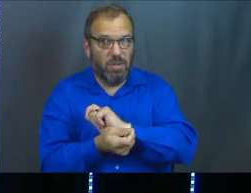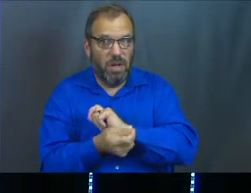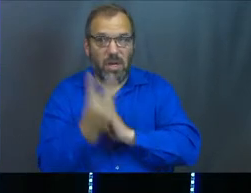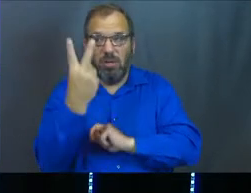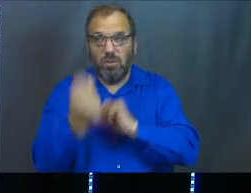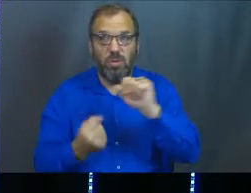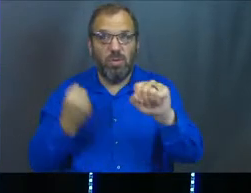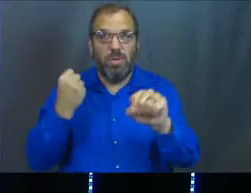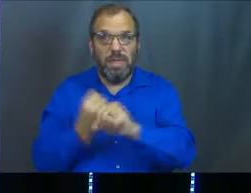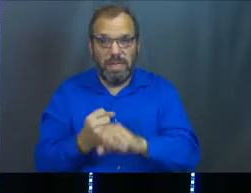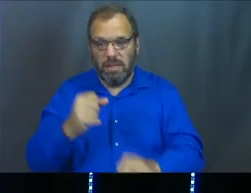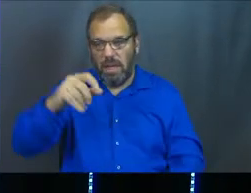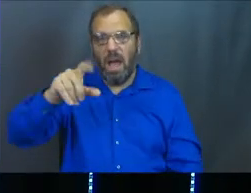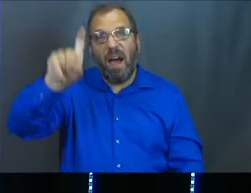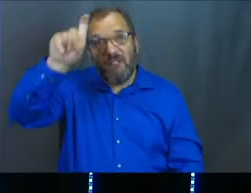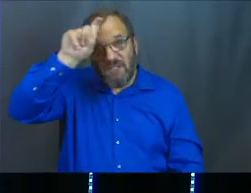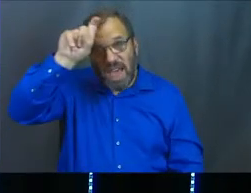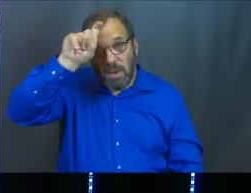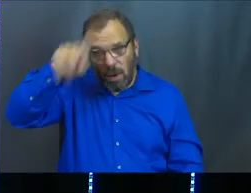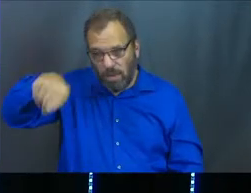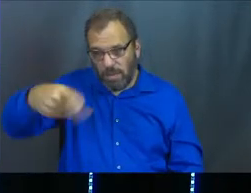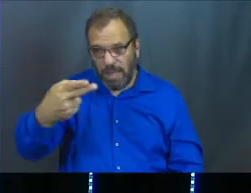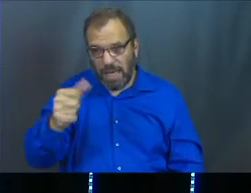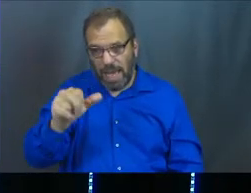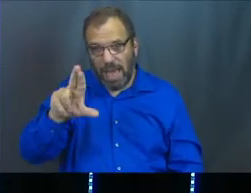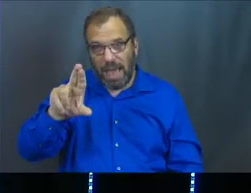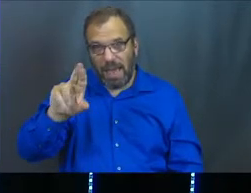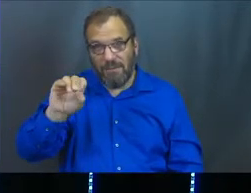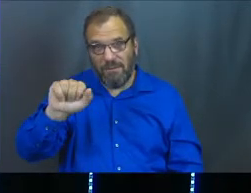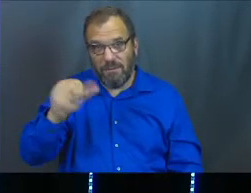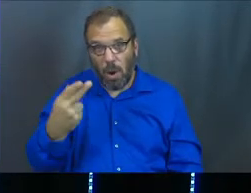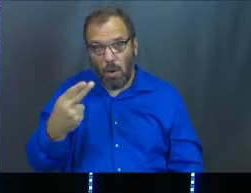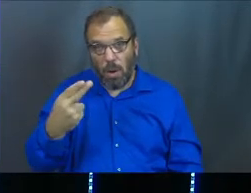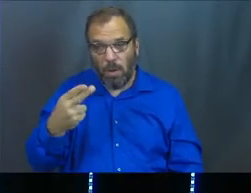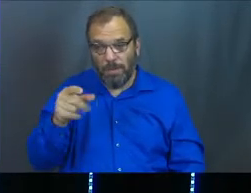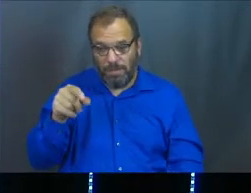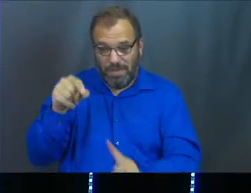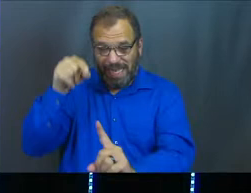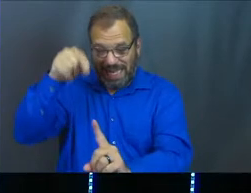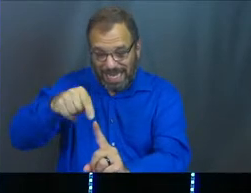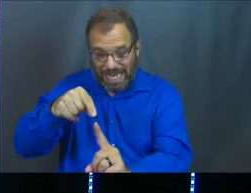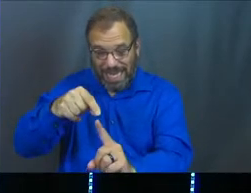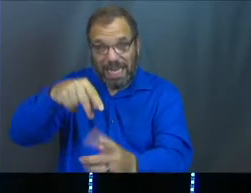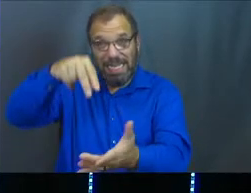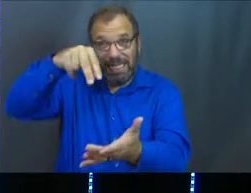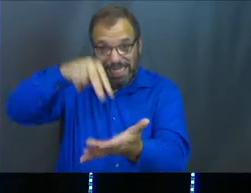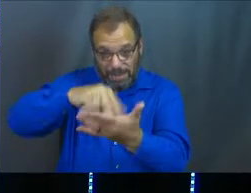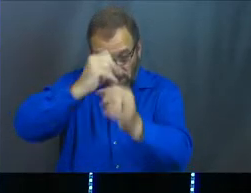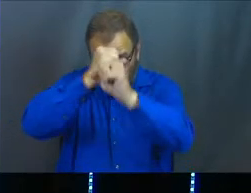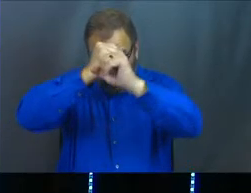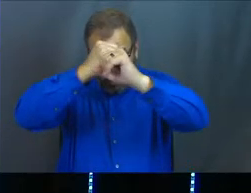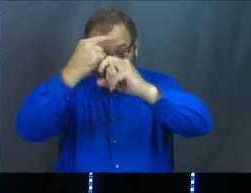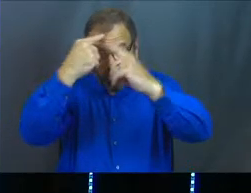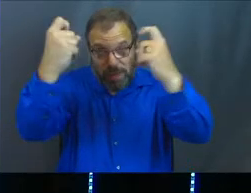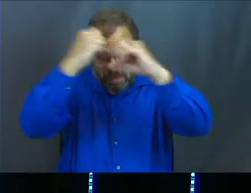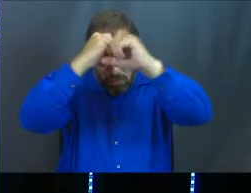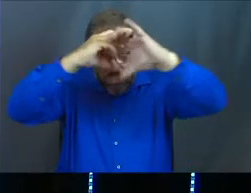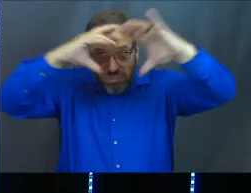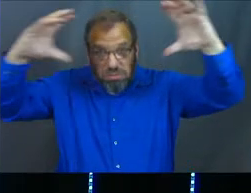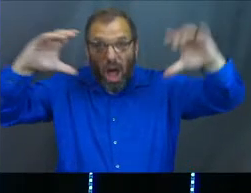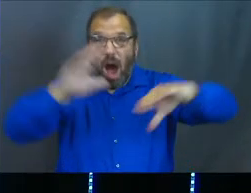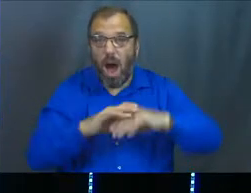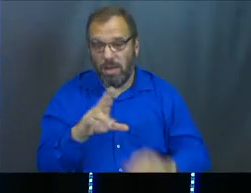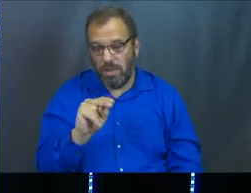full years later, Pharaoh, the king of Egypt, dreamed that he was standing on the bank of the Nile River,